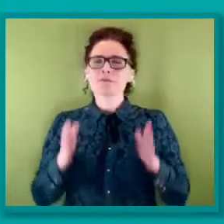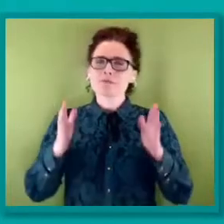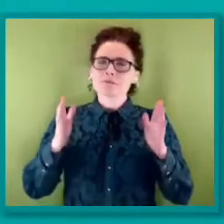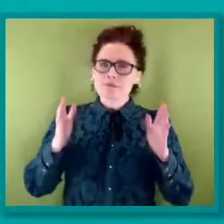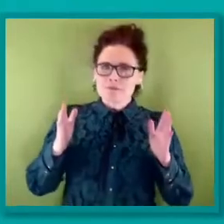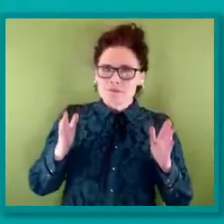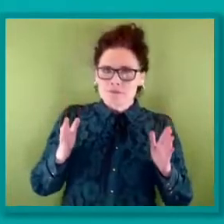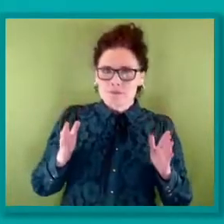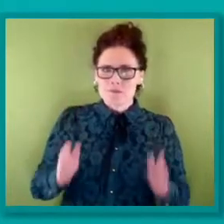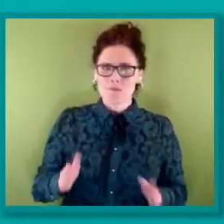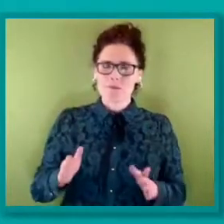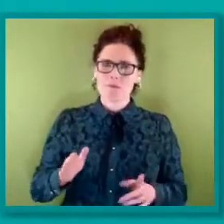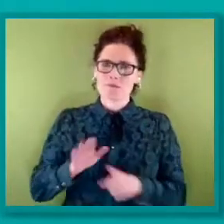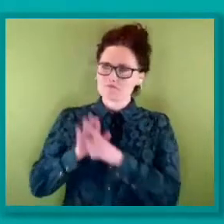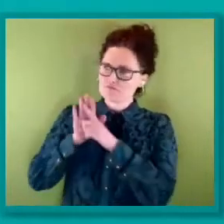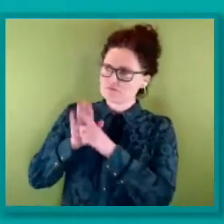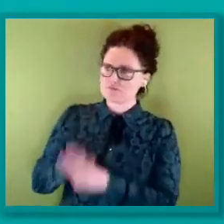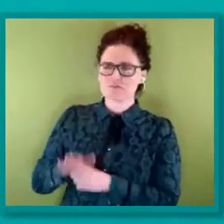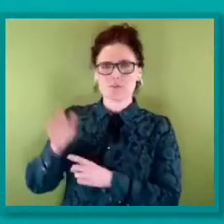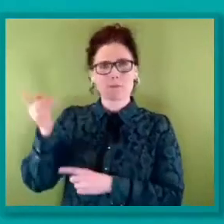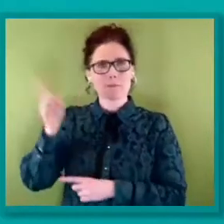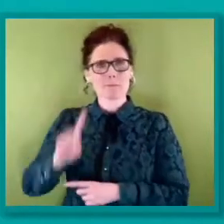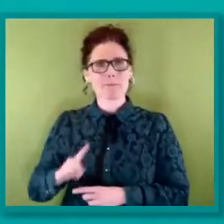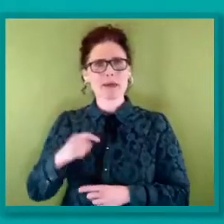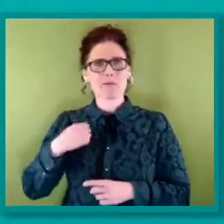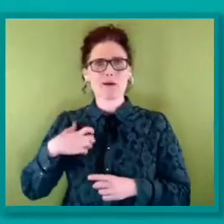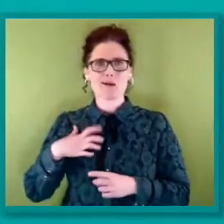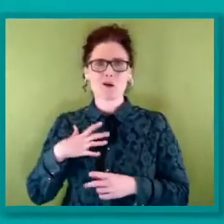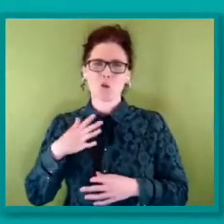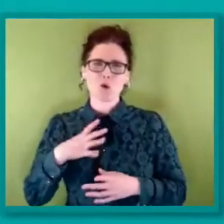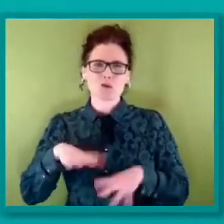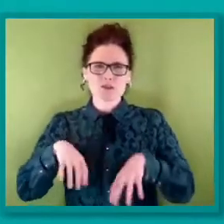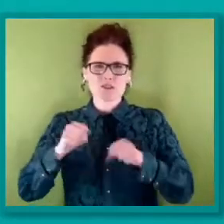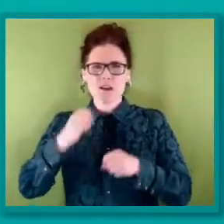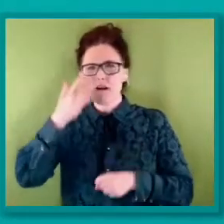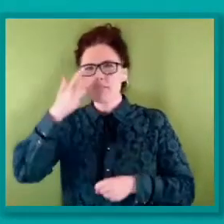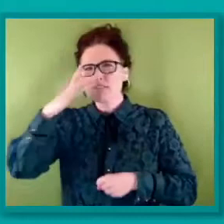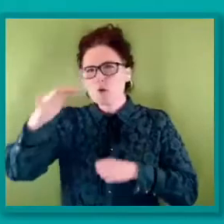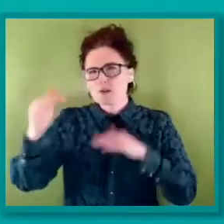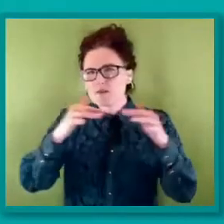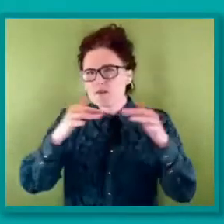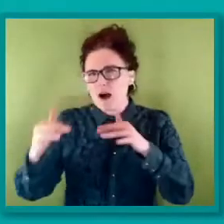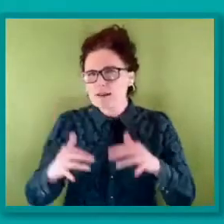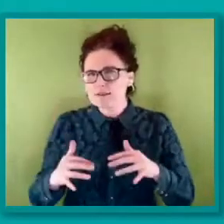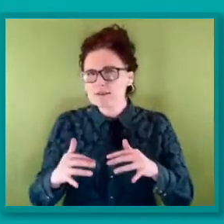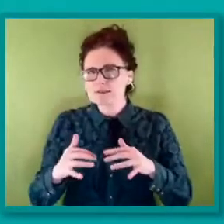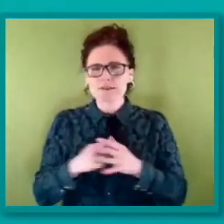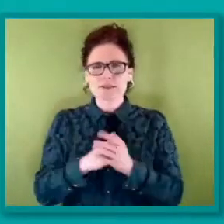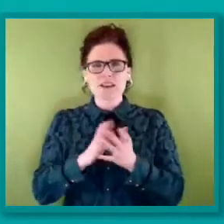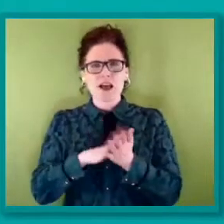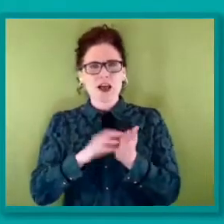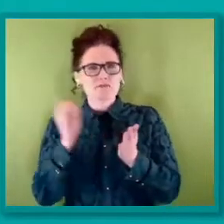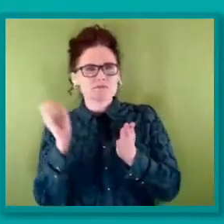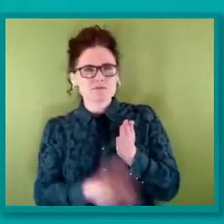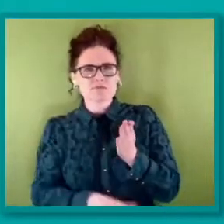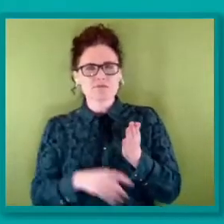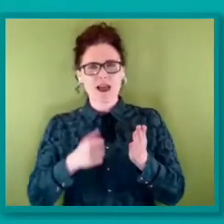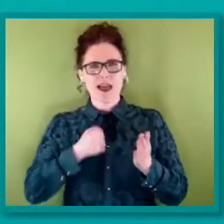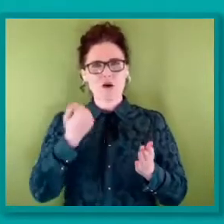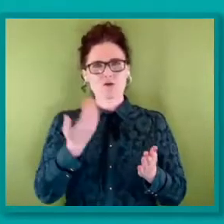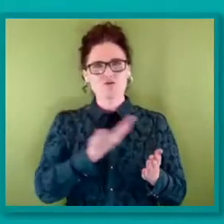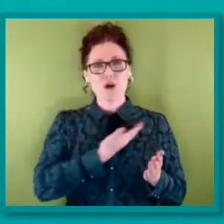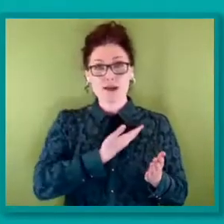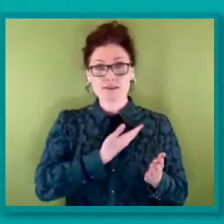protections, drag us into false fights and undermine the consensus we've all fought so hard to achieve in support of LGBTQ